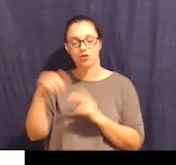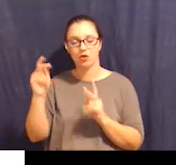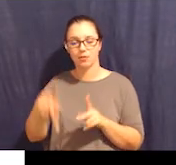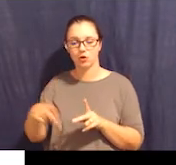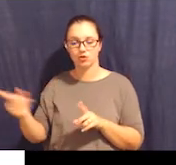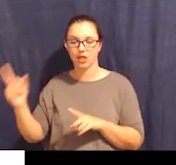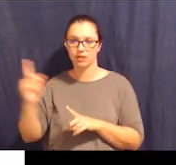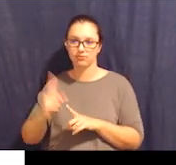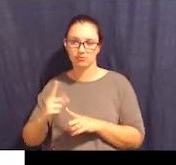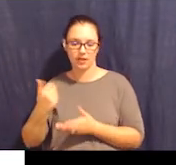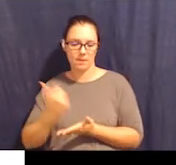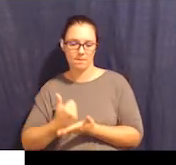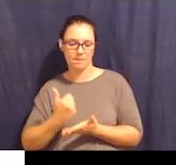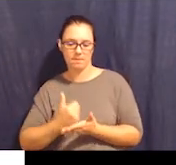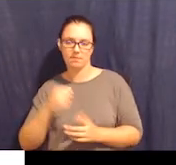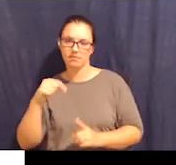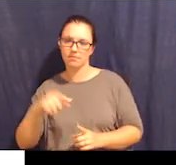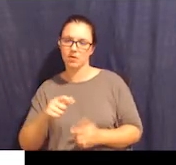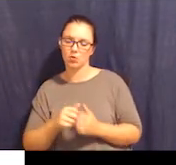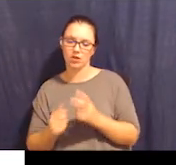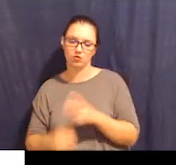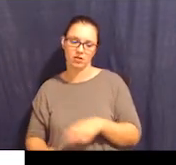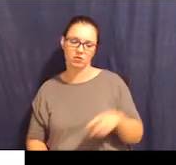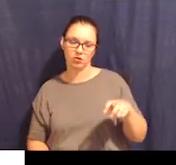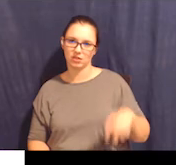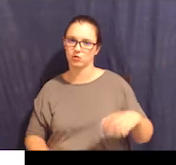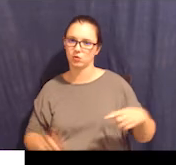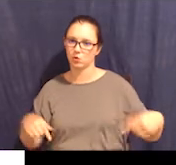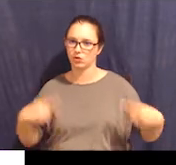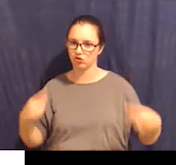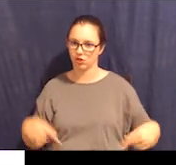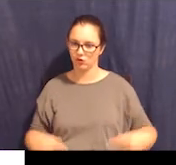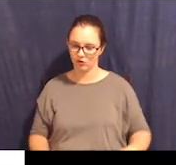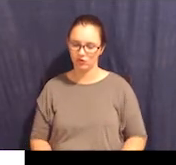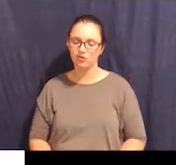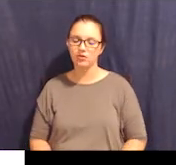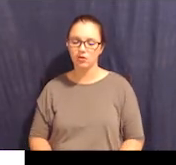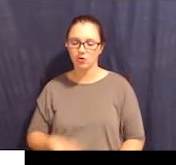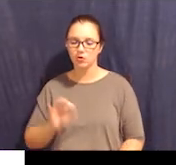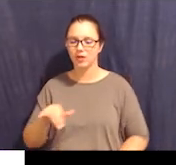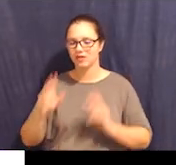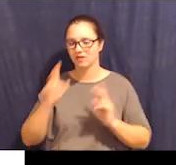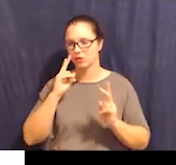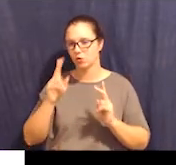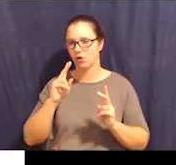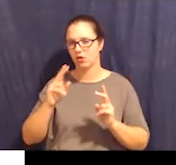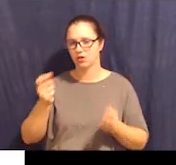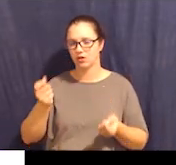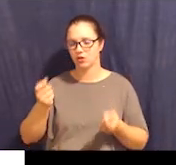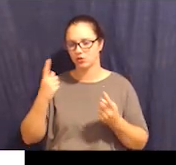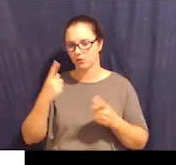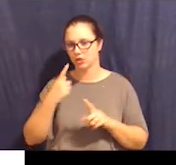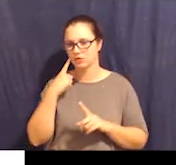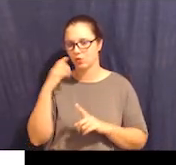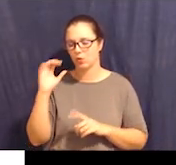wheelchair. So it's a visual interpretation of support services. And you'll notice that a lot of the times I